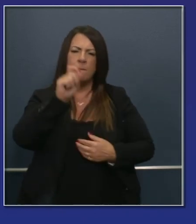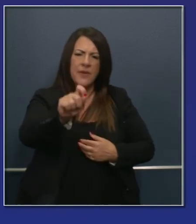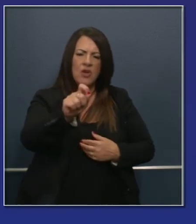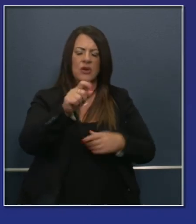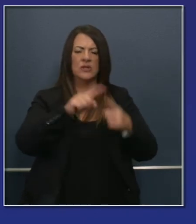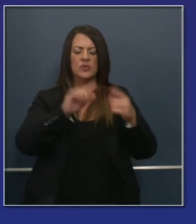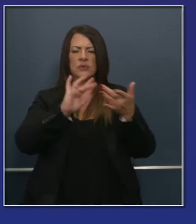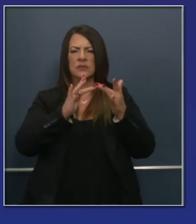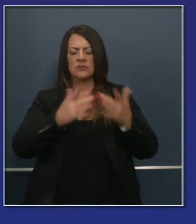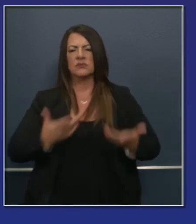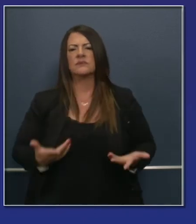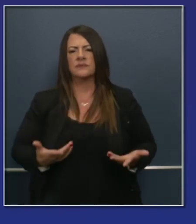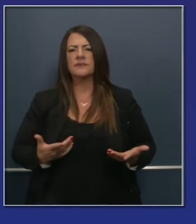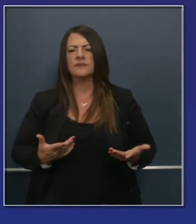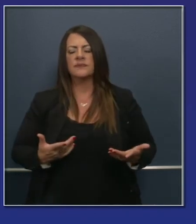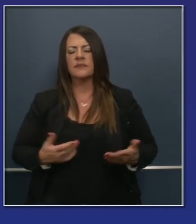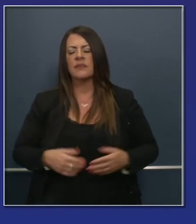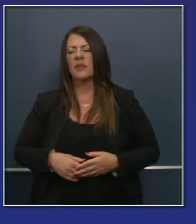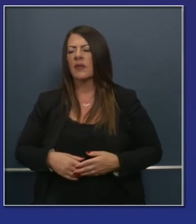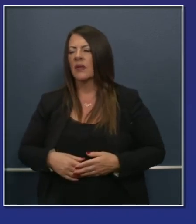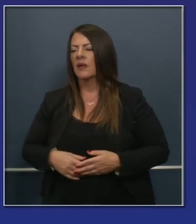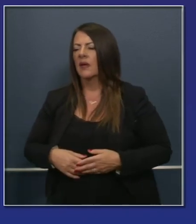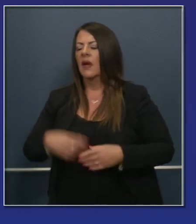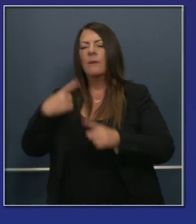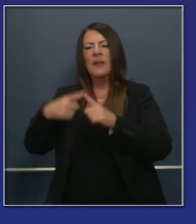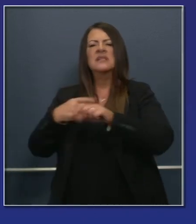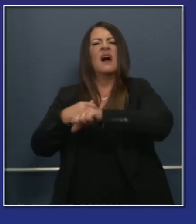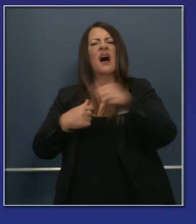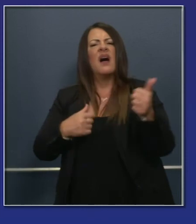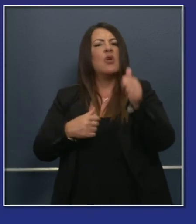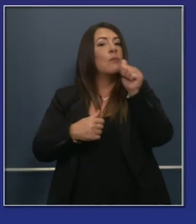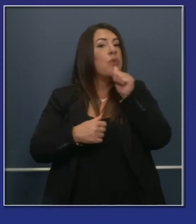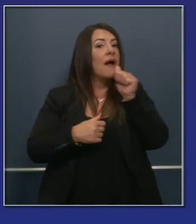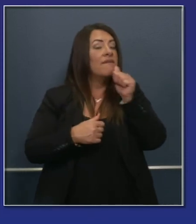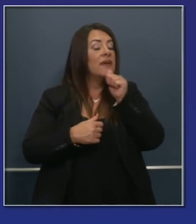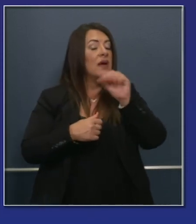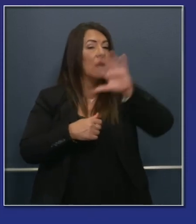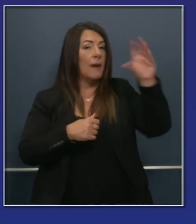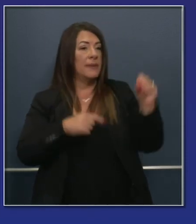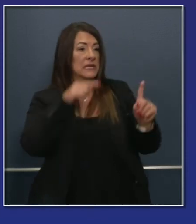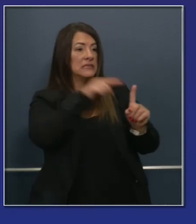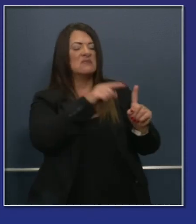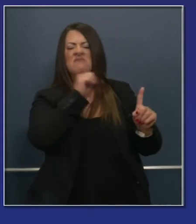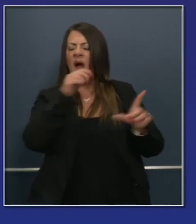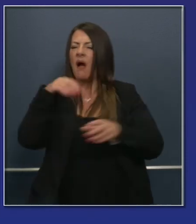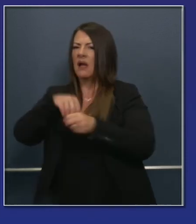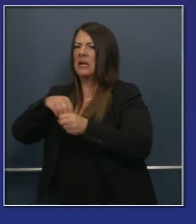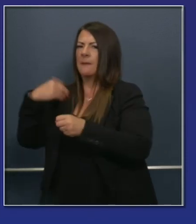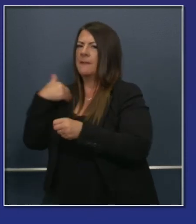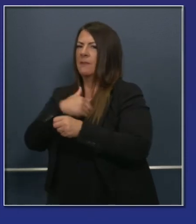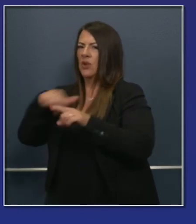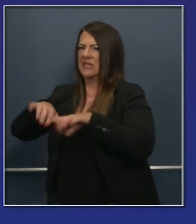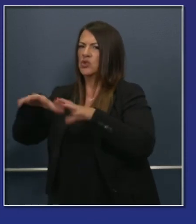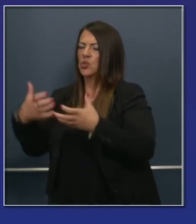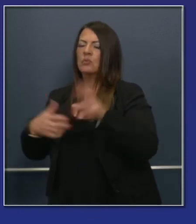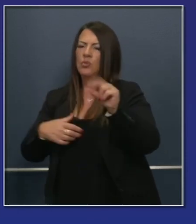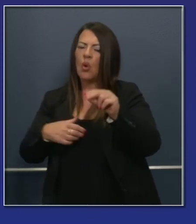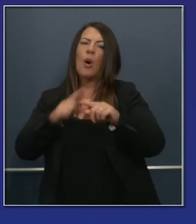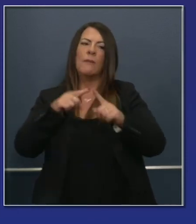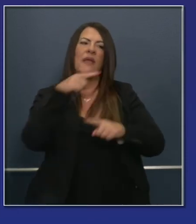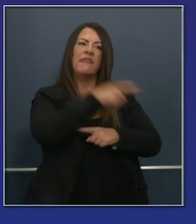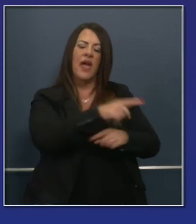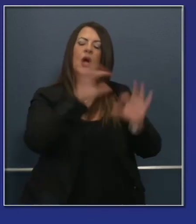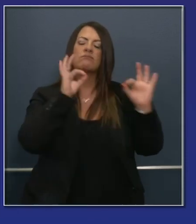addition, we've been working with the other relevant private sector companies who are not members of the task force to make sure that we work